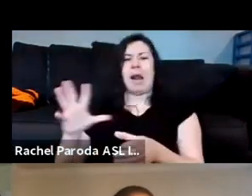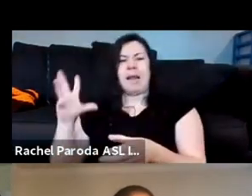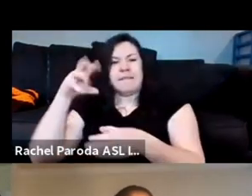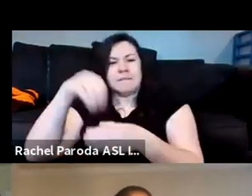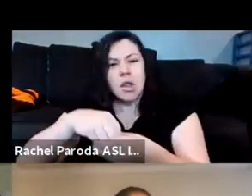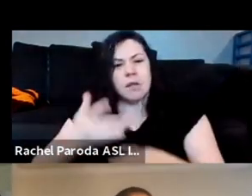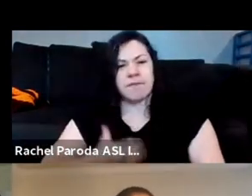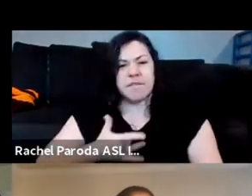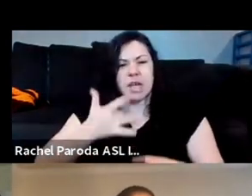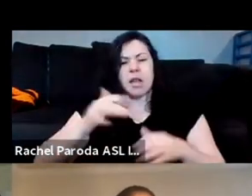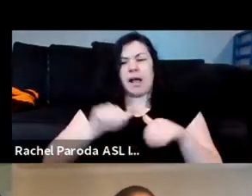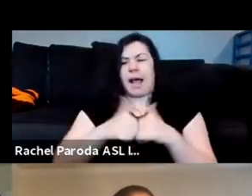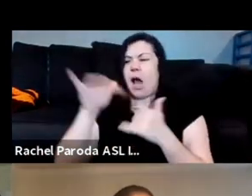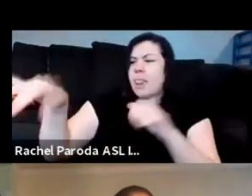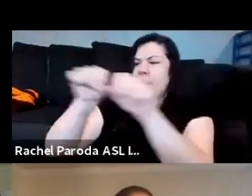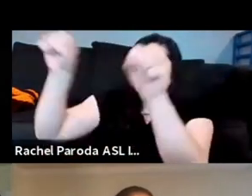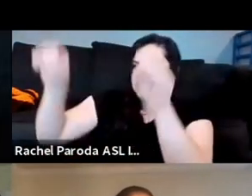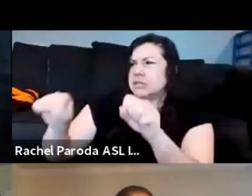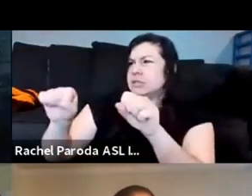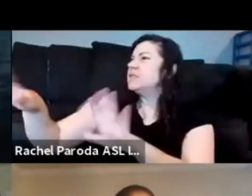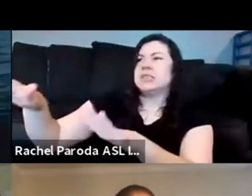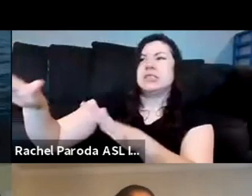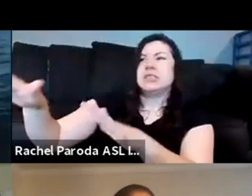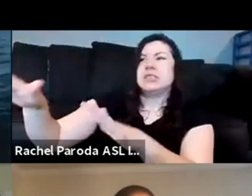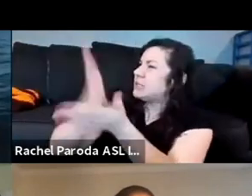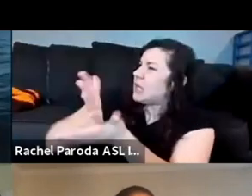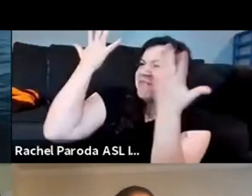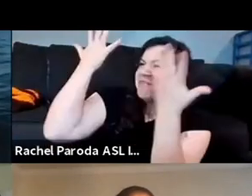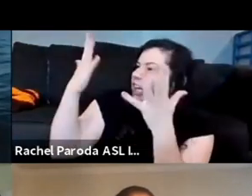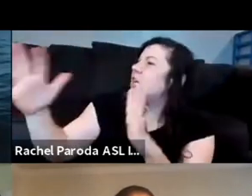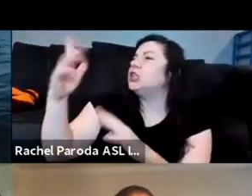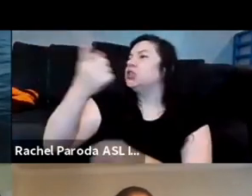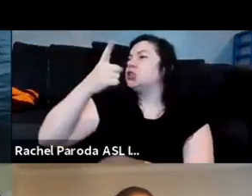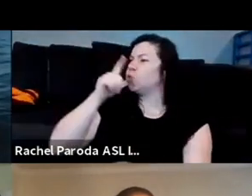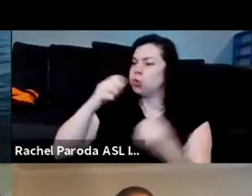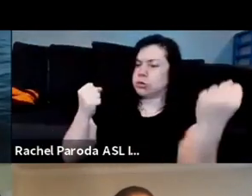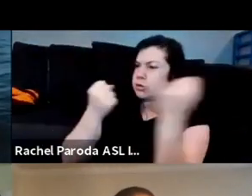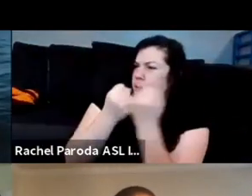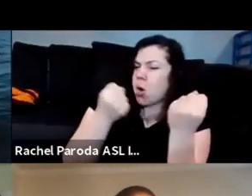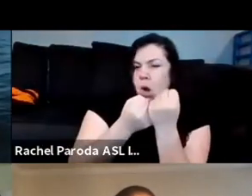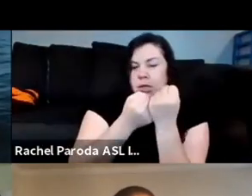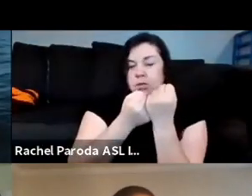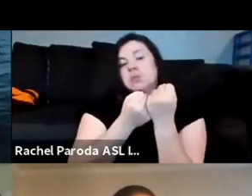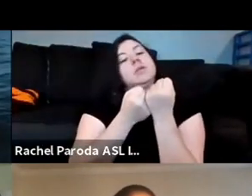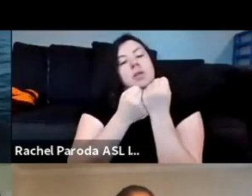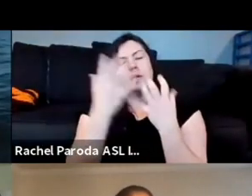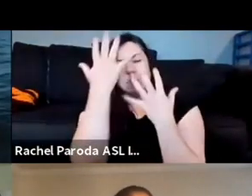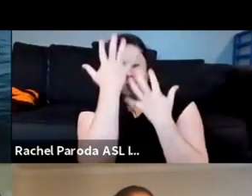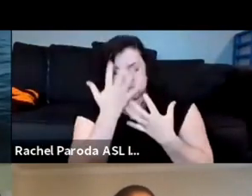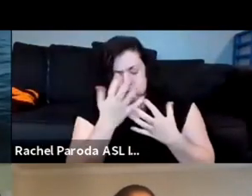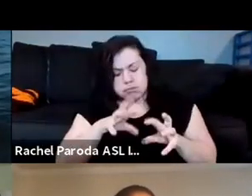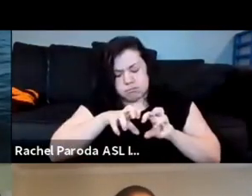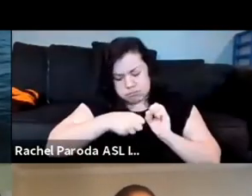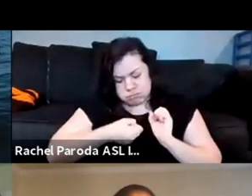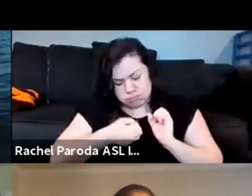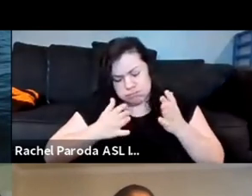the systems that are killing these folks that that then we're just merely spectators i believe that mourning is a liberatory practice and i